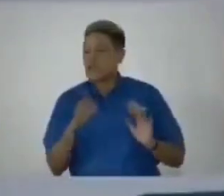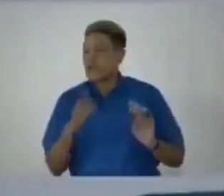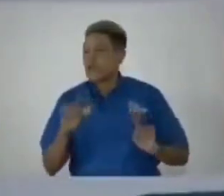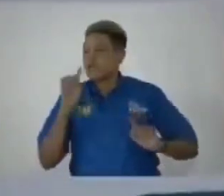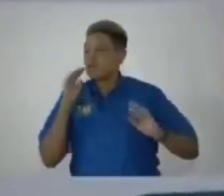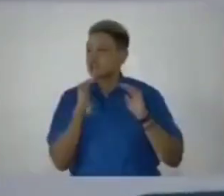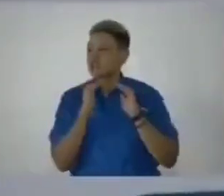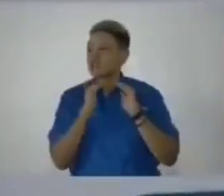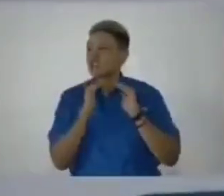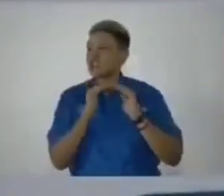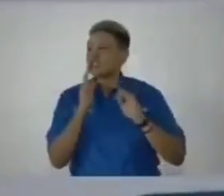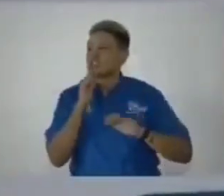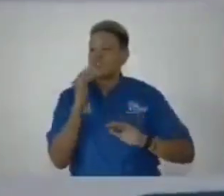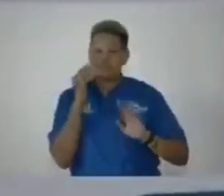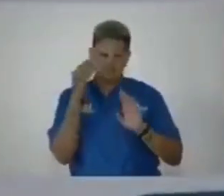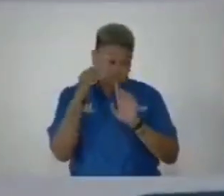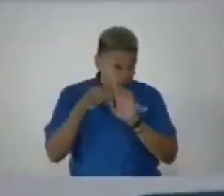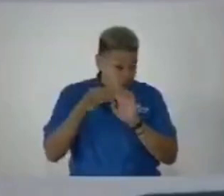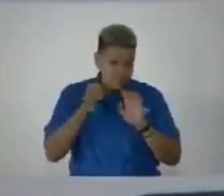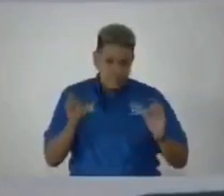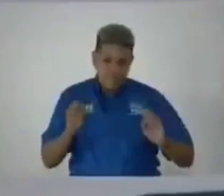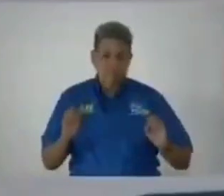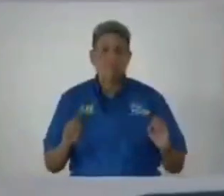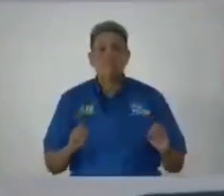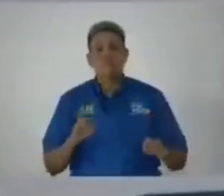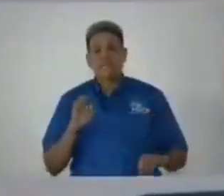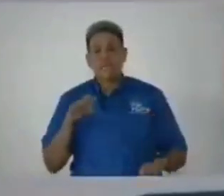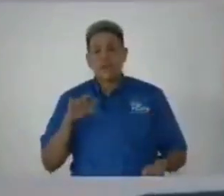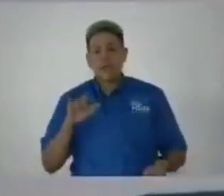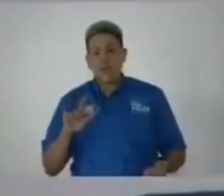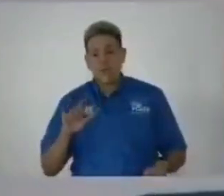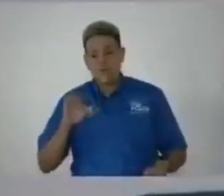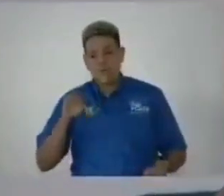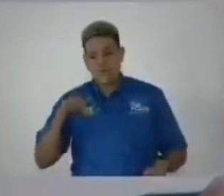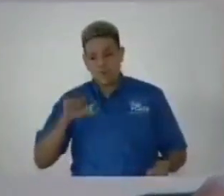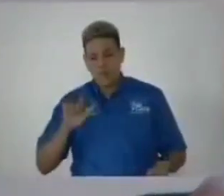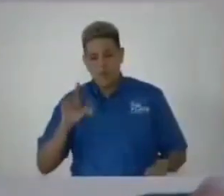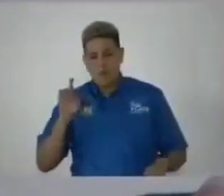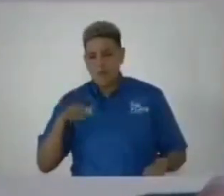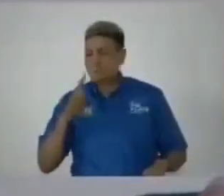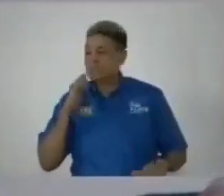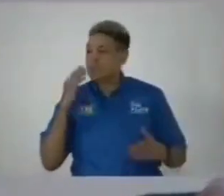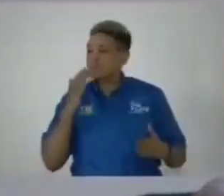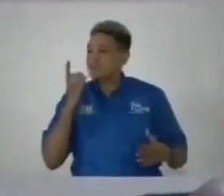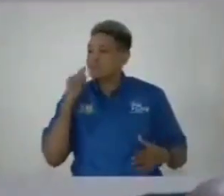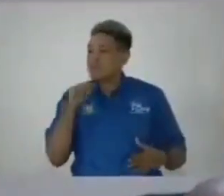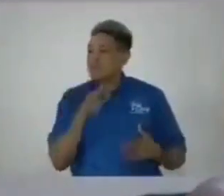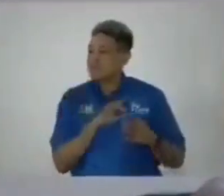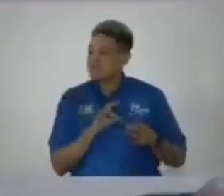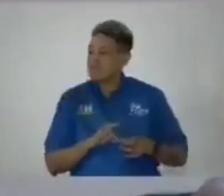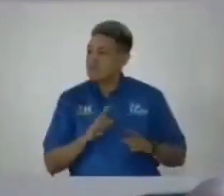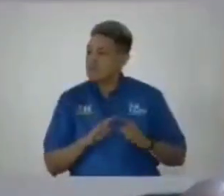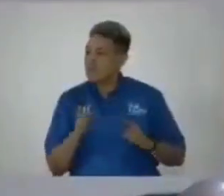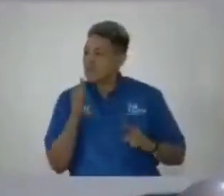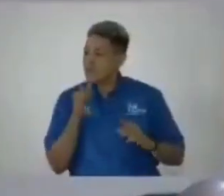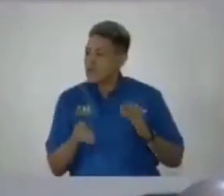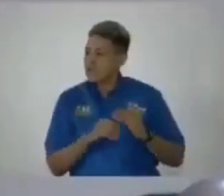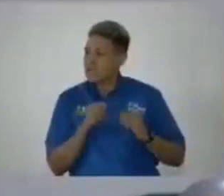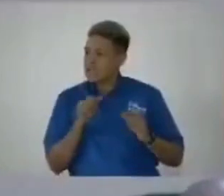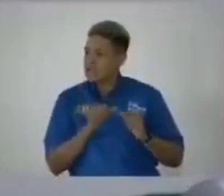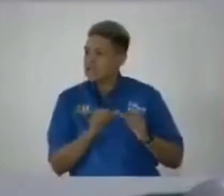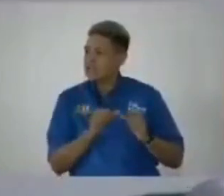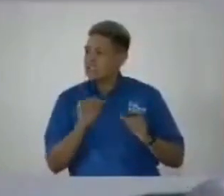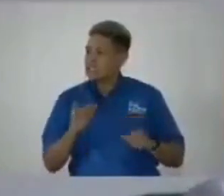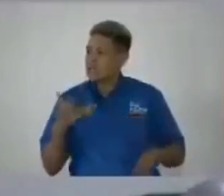justice, fairness and equality. And I thank him very much for those. However, madam, to continue on the